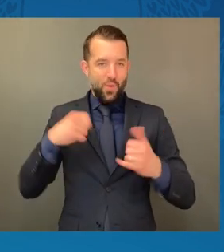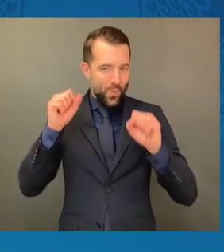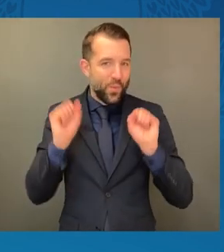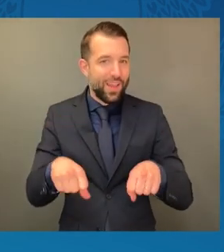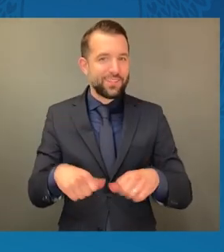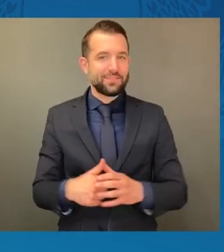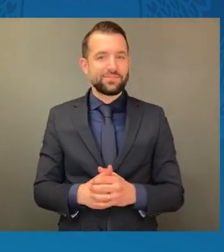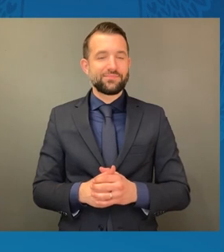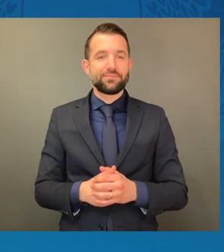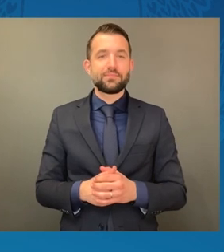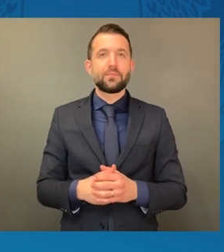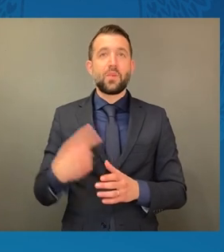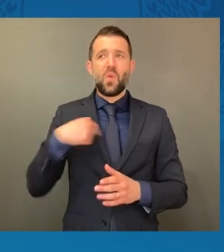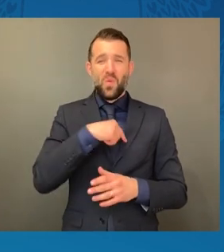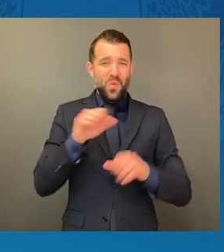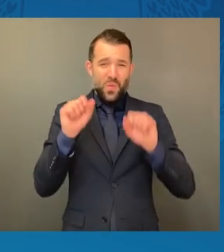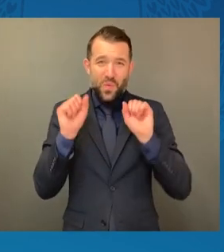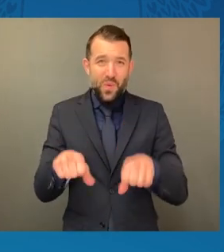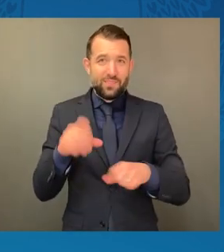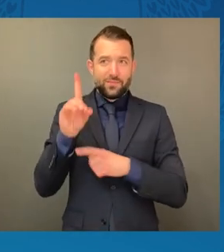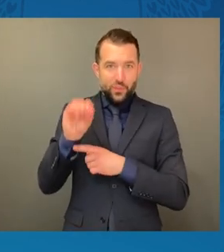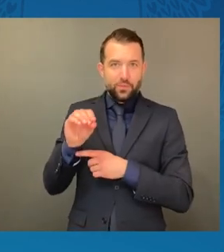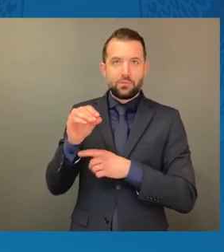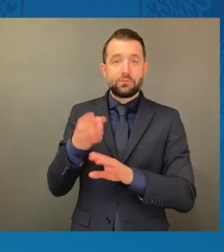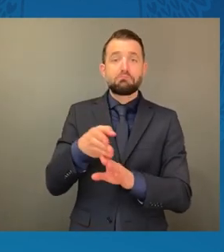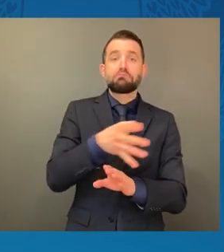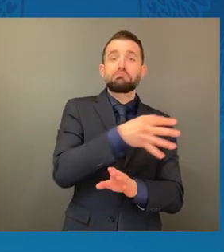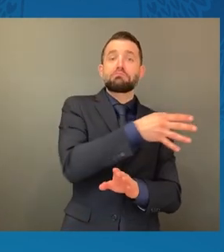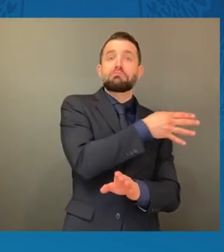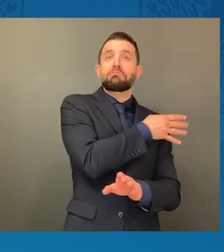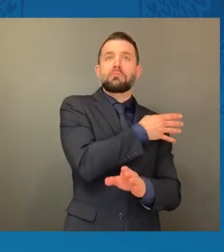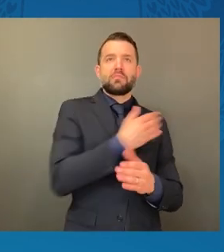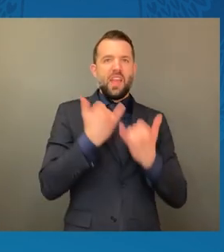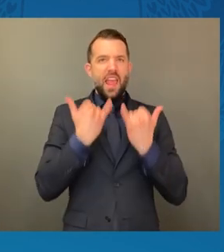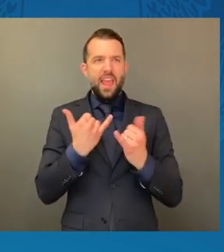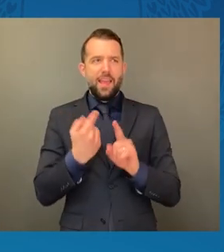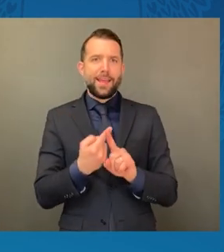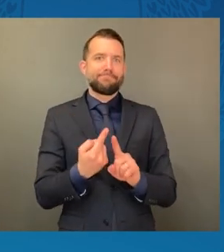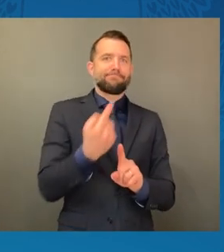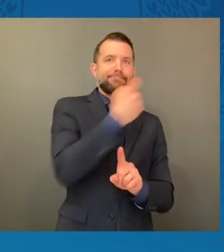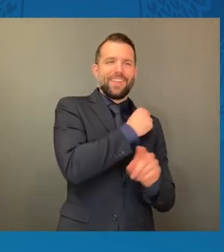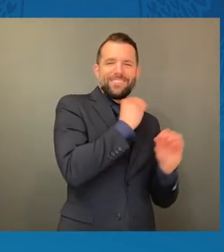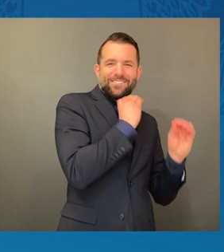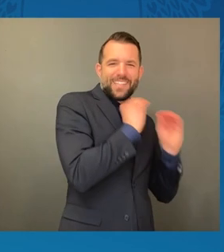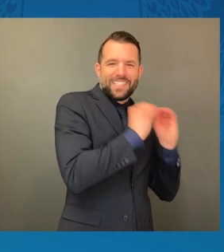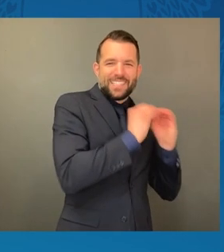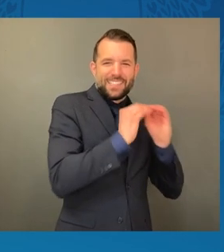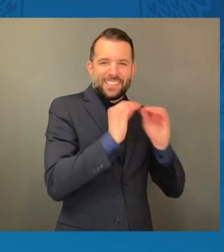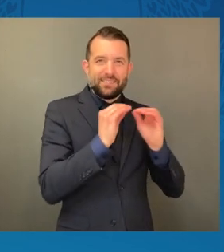unburdened by what has been and then to make the possible actually happen.